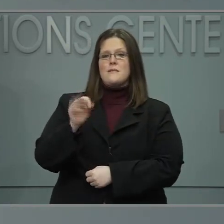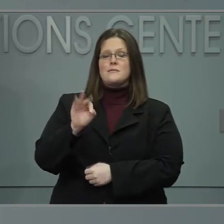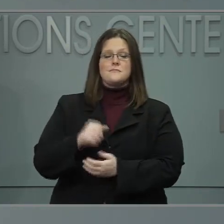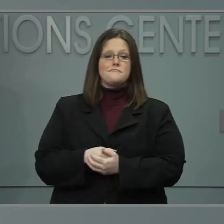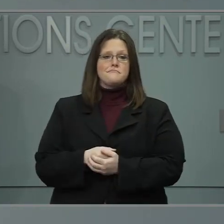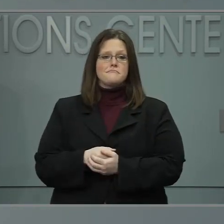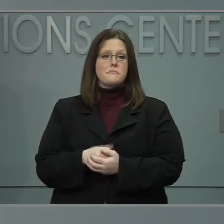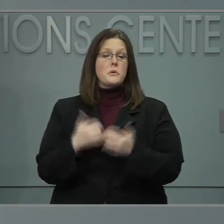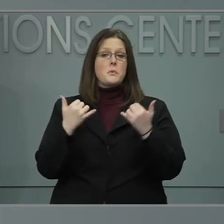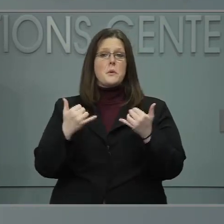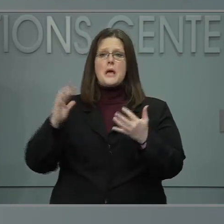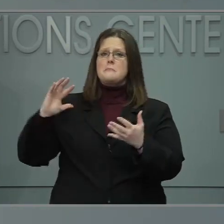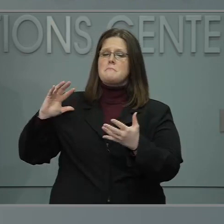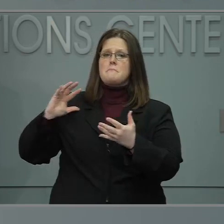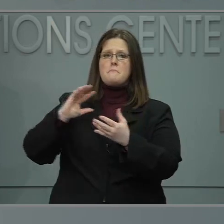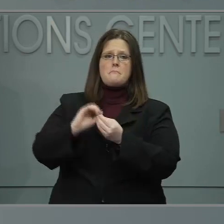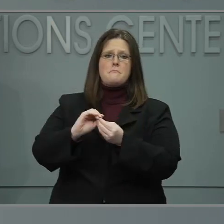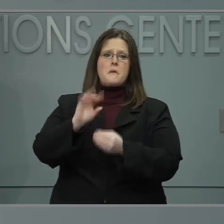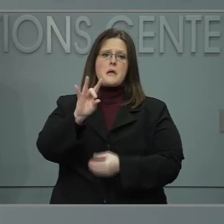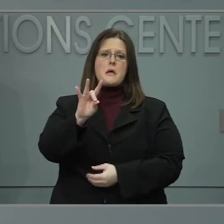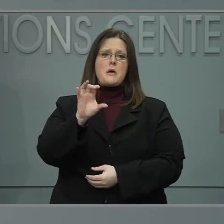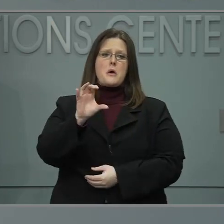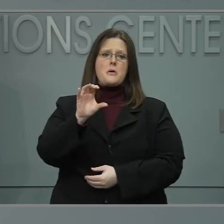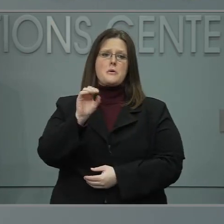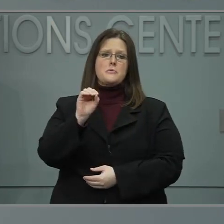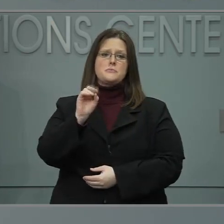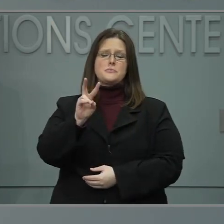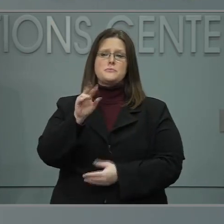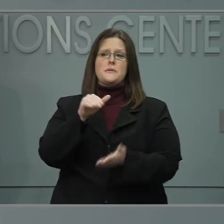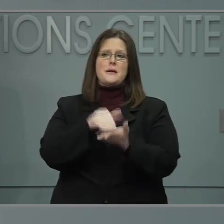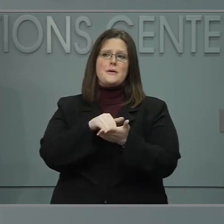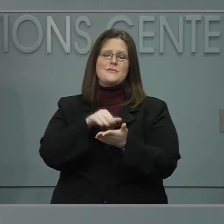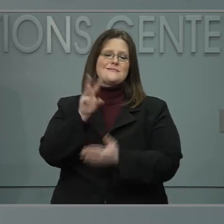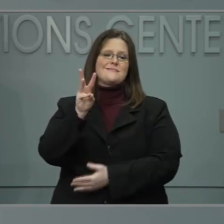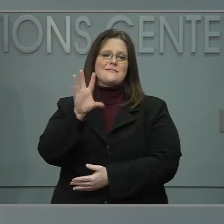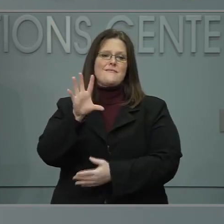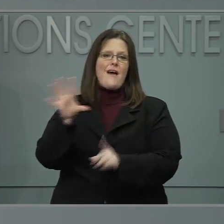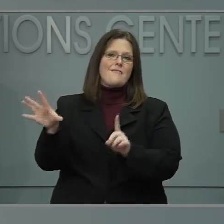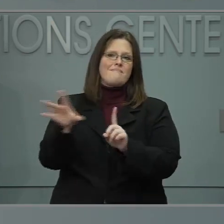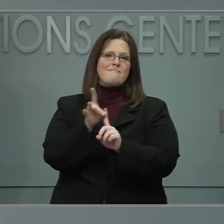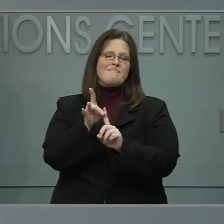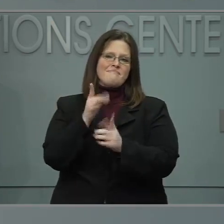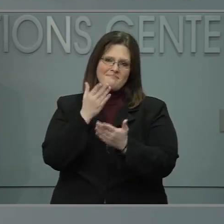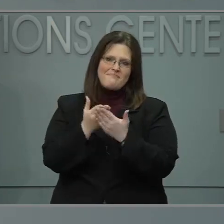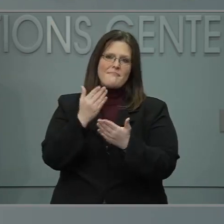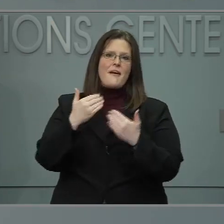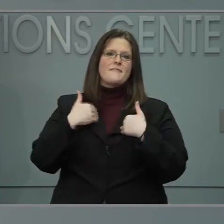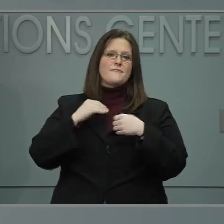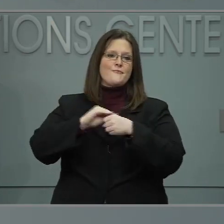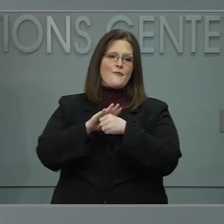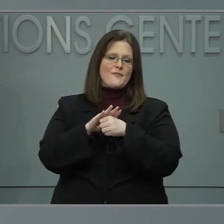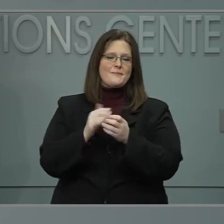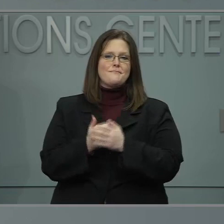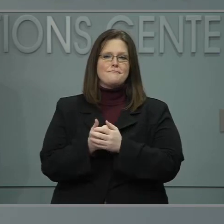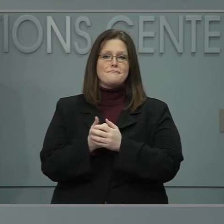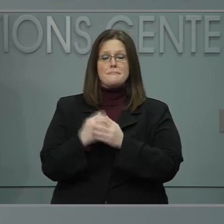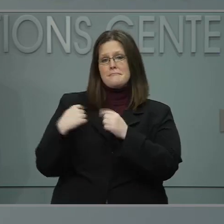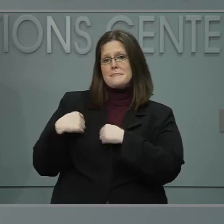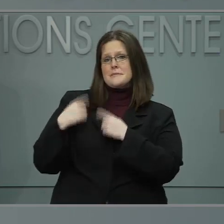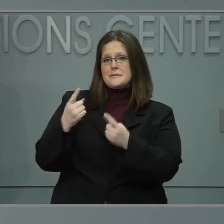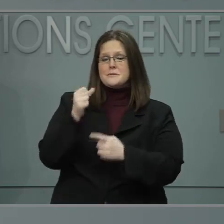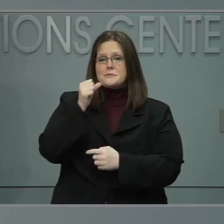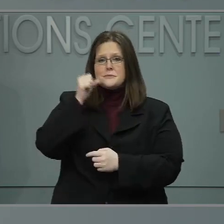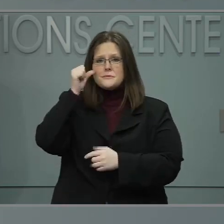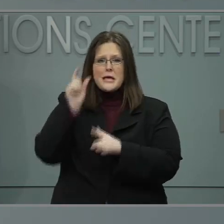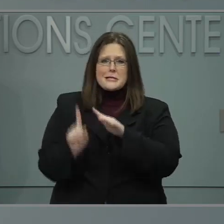,065 lab confirmed cases, 2,786 new cases reported since yesterday,